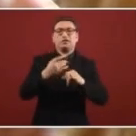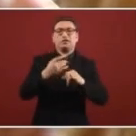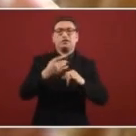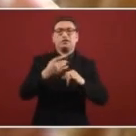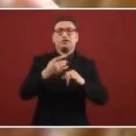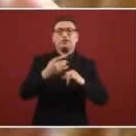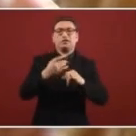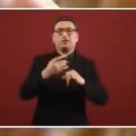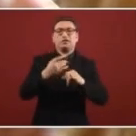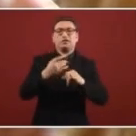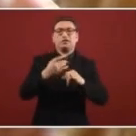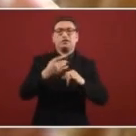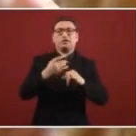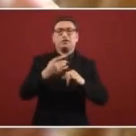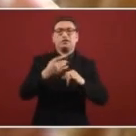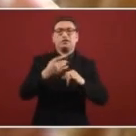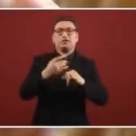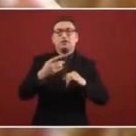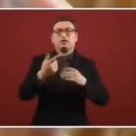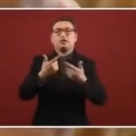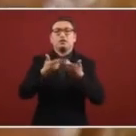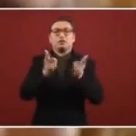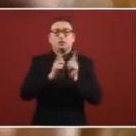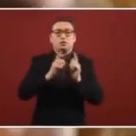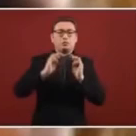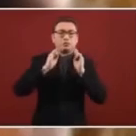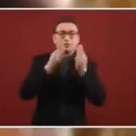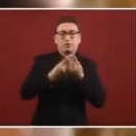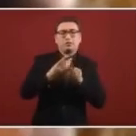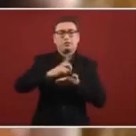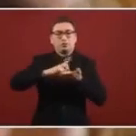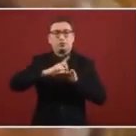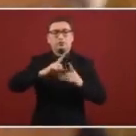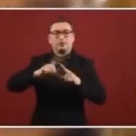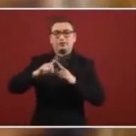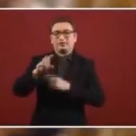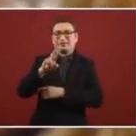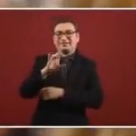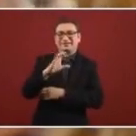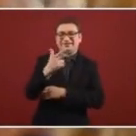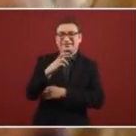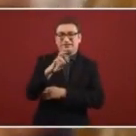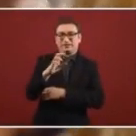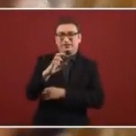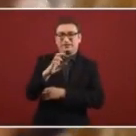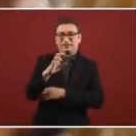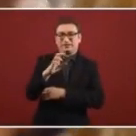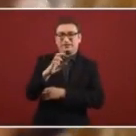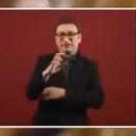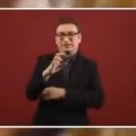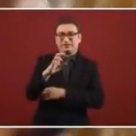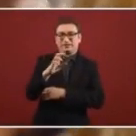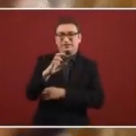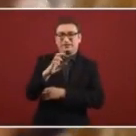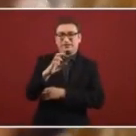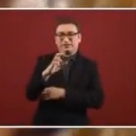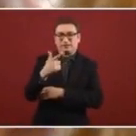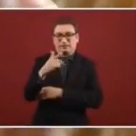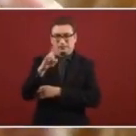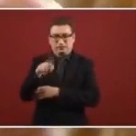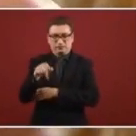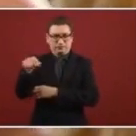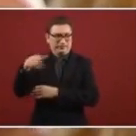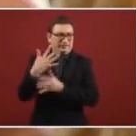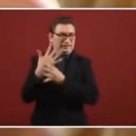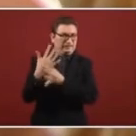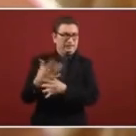and it had to do something with narcotics trafficking and they said they were worried